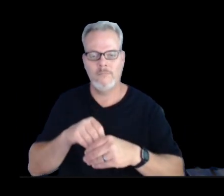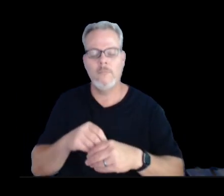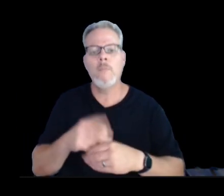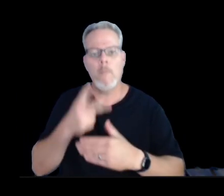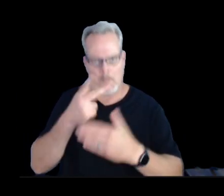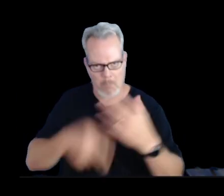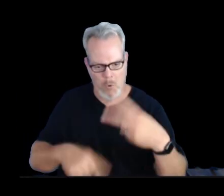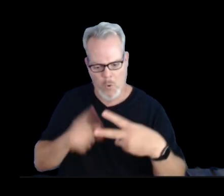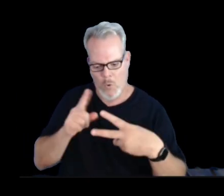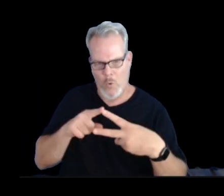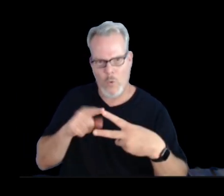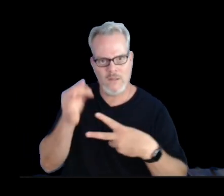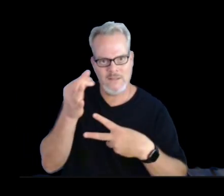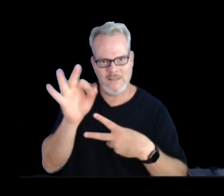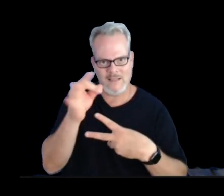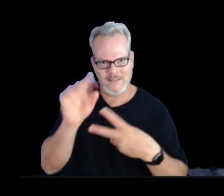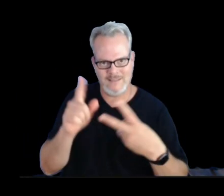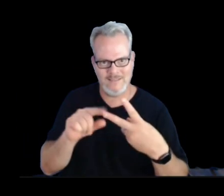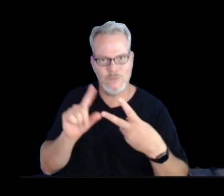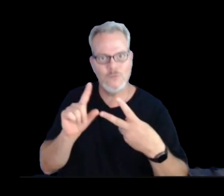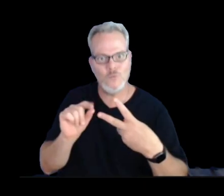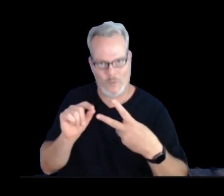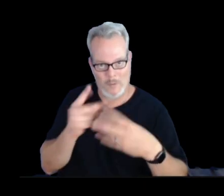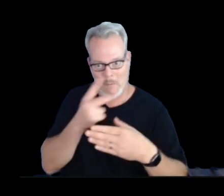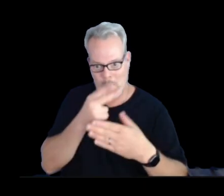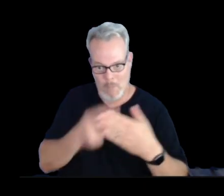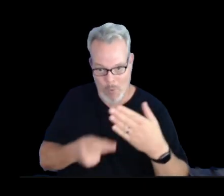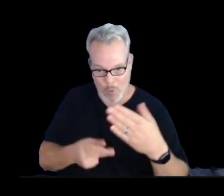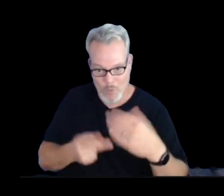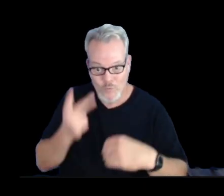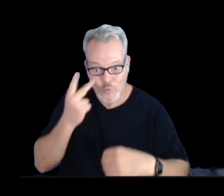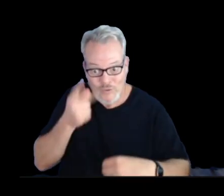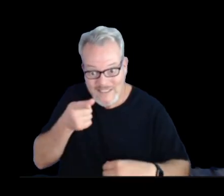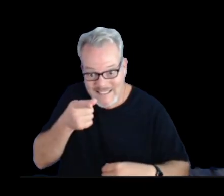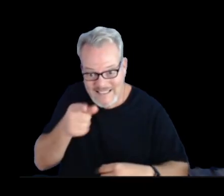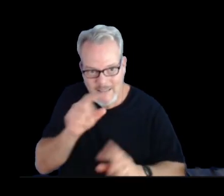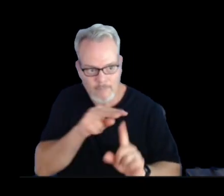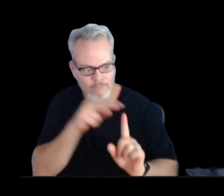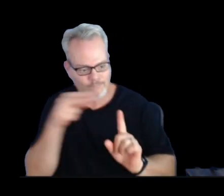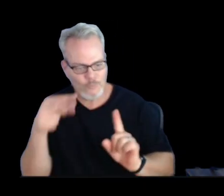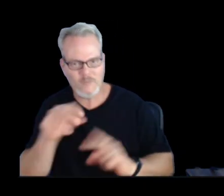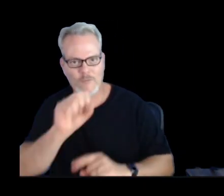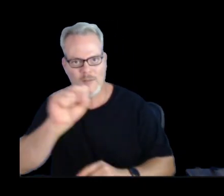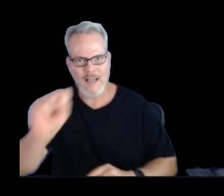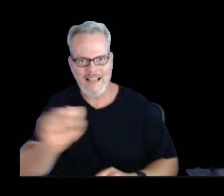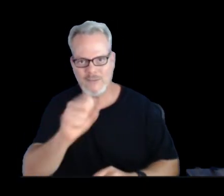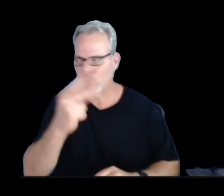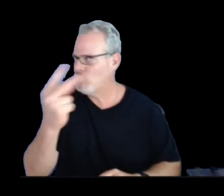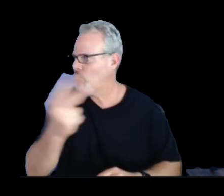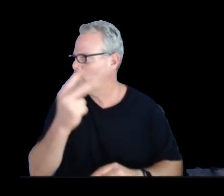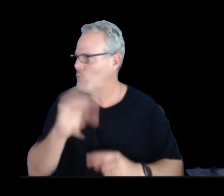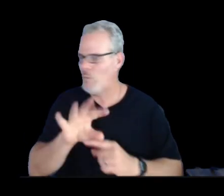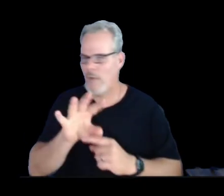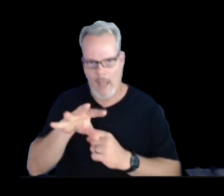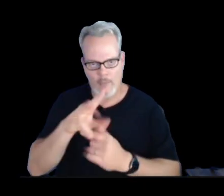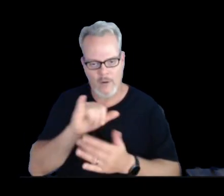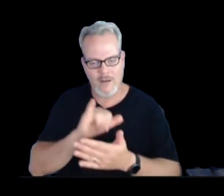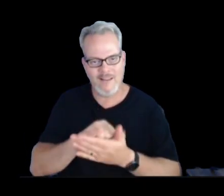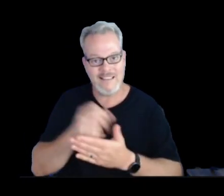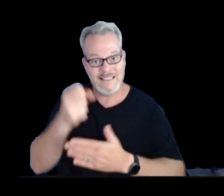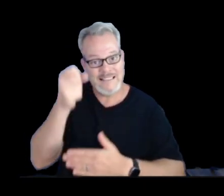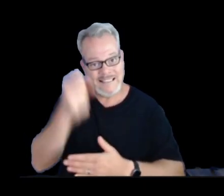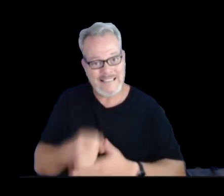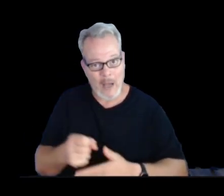episode 20, which we'll see episode 20 here from the S2 vent, S2 camera. The south vent putting out a little bit of a flow